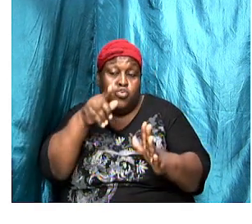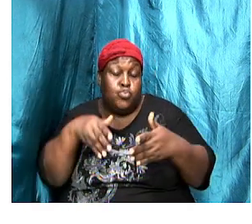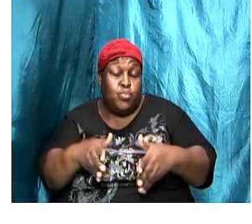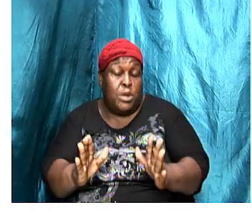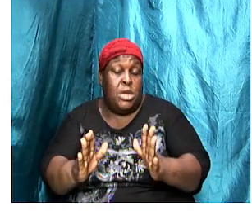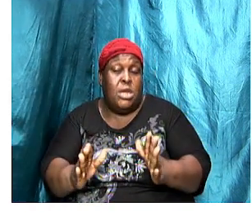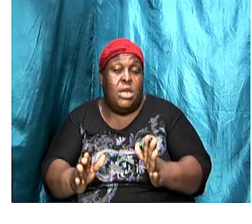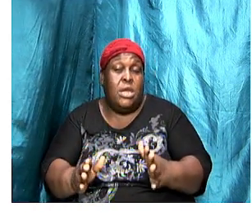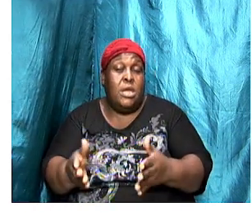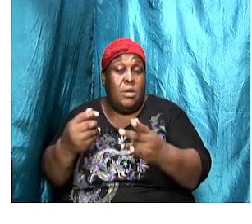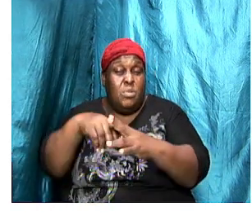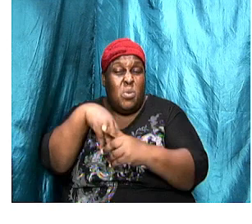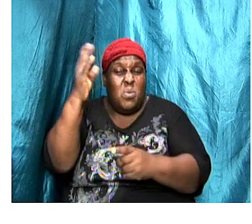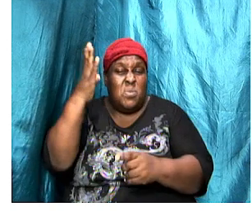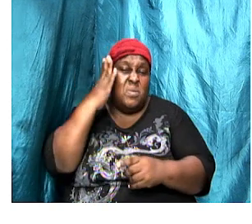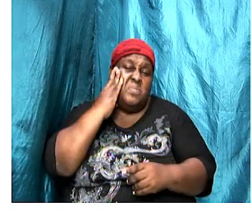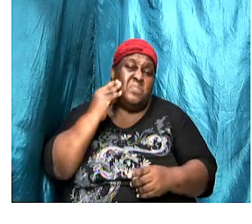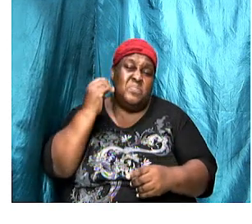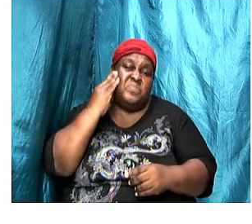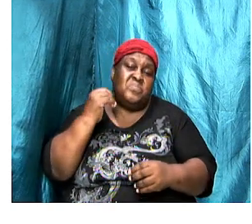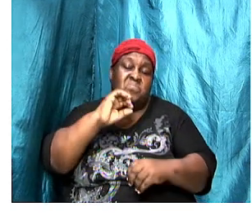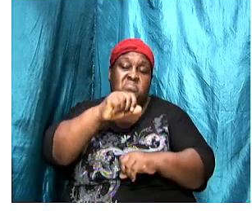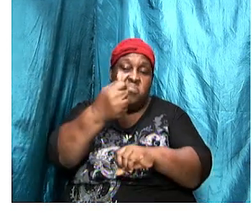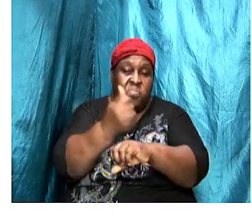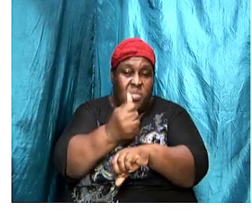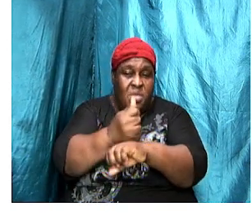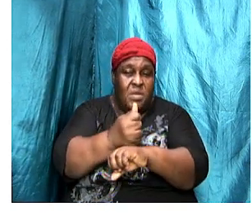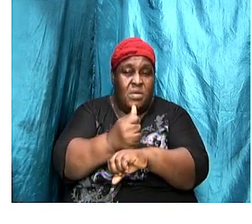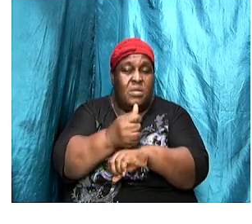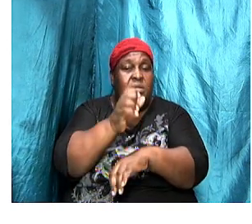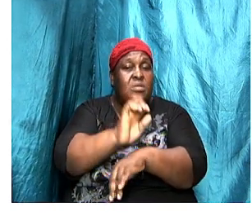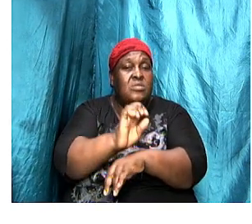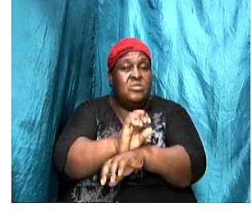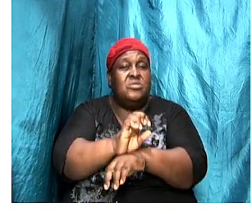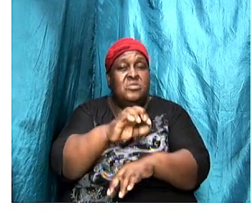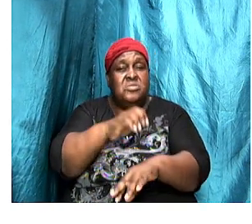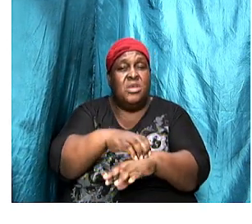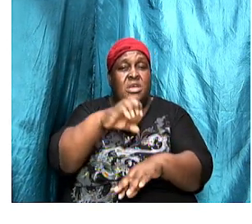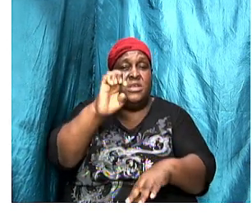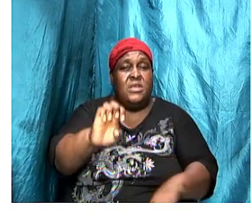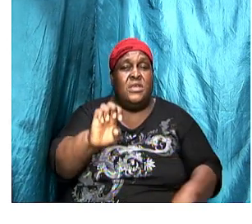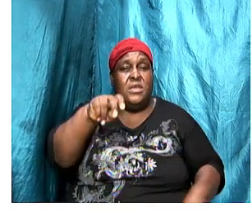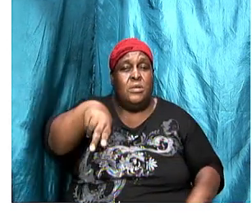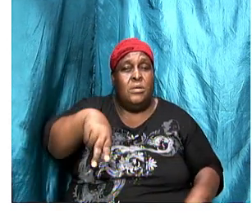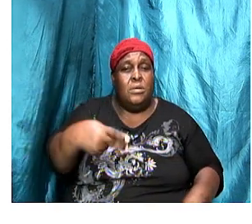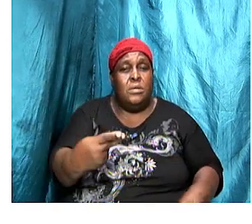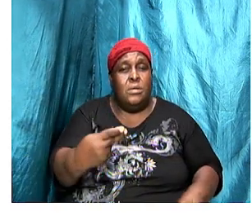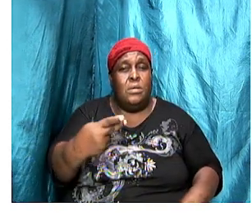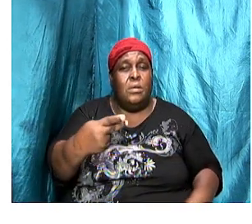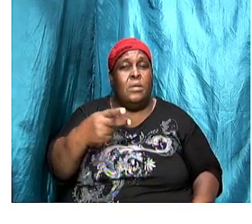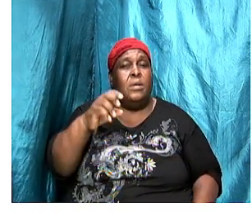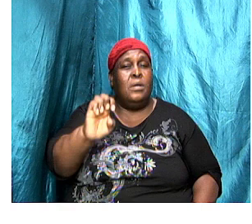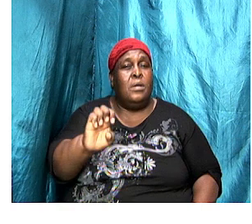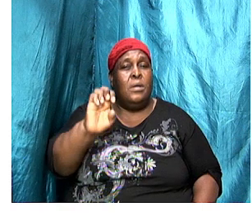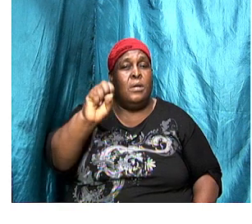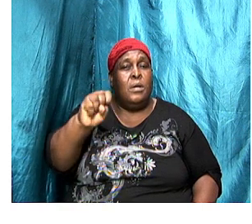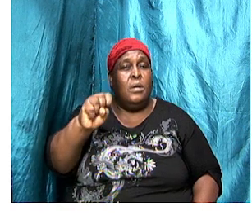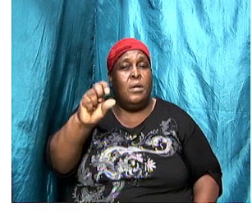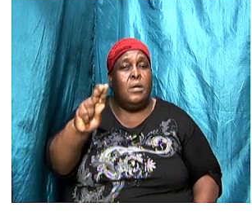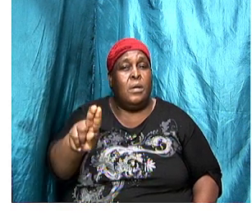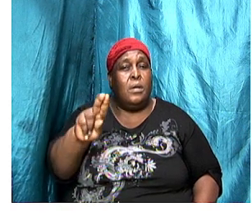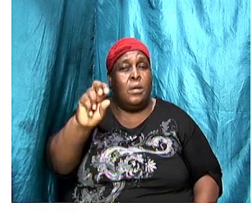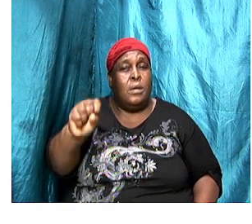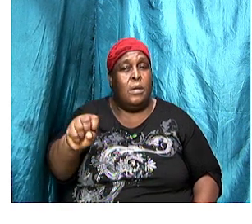coming out of that experience, established the church at Ephesus. So we know that Ephesus was a real,